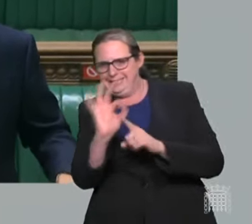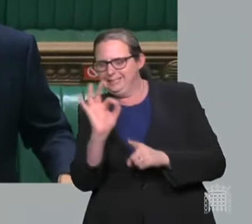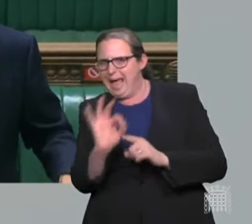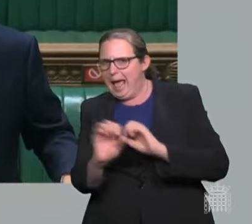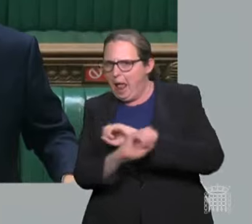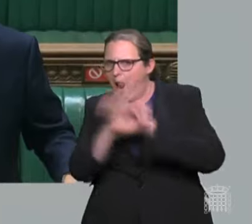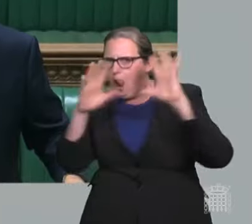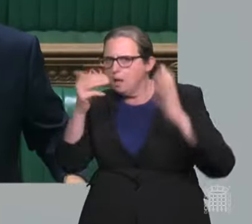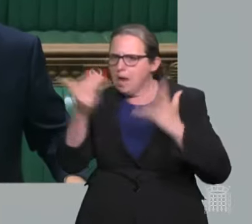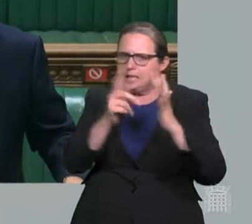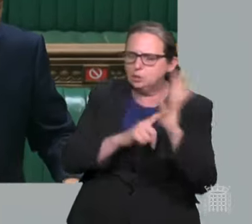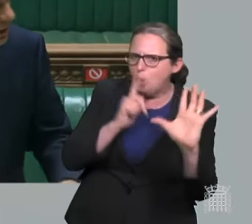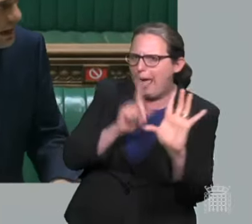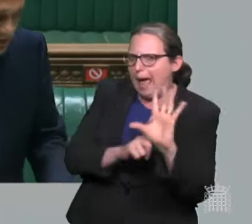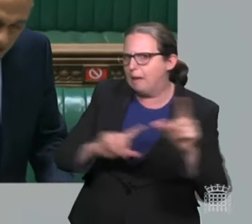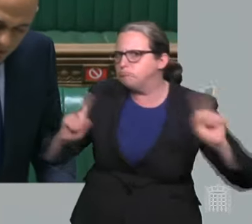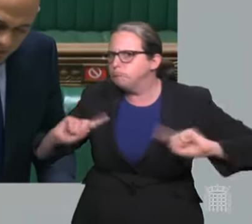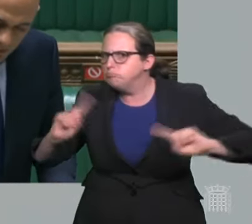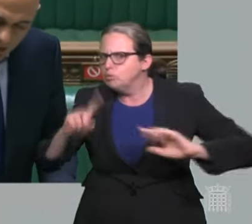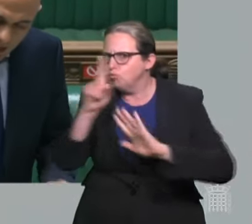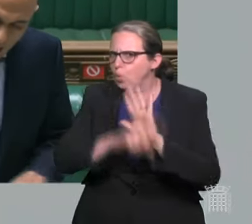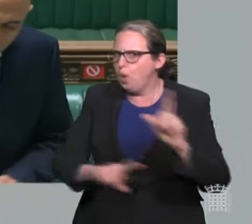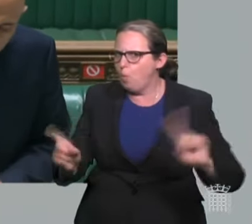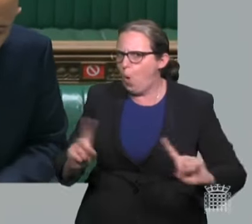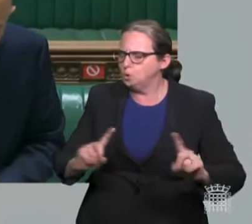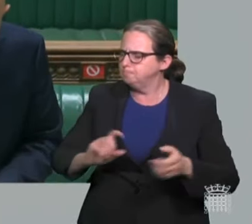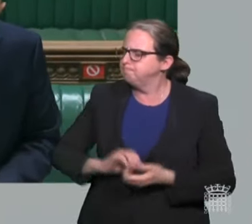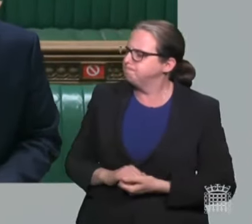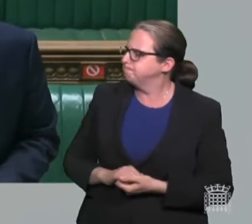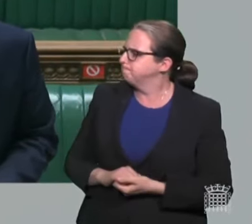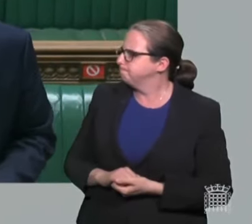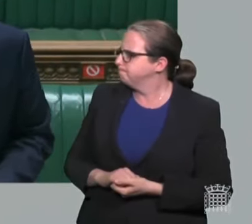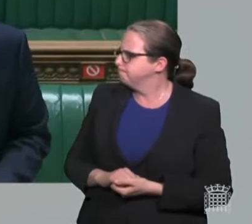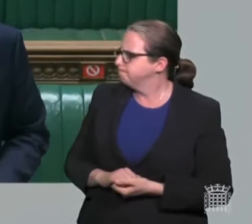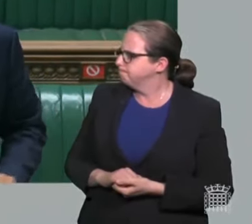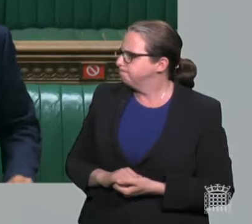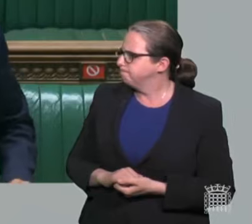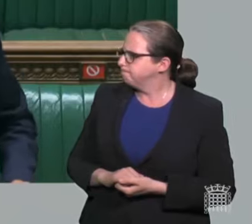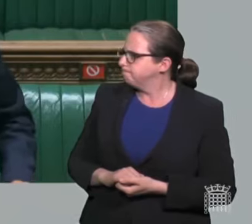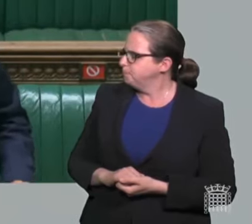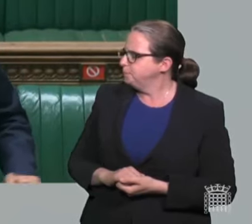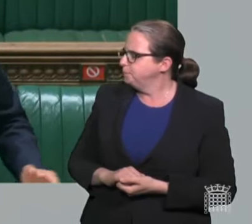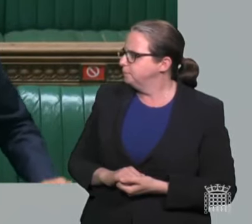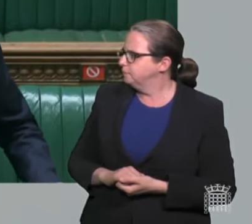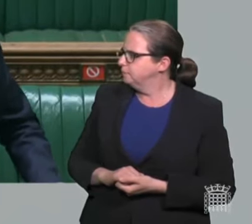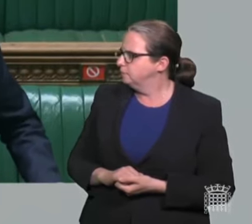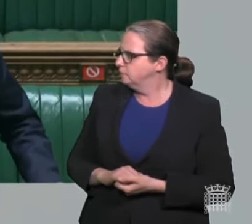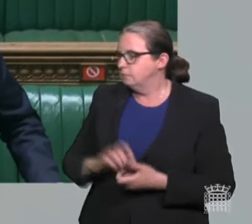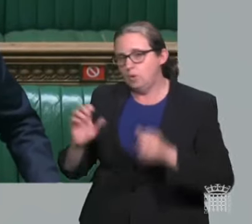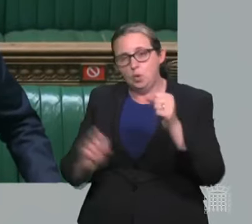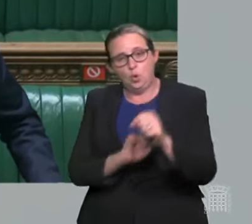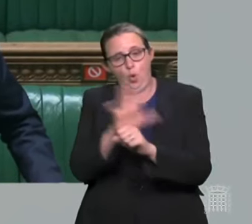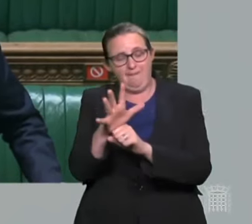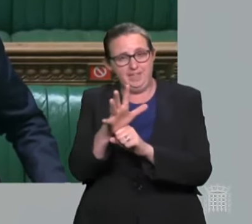look like. In essence, our national response to Covid will change from one of rules and